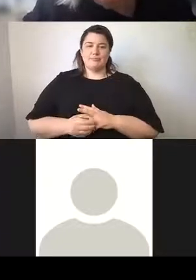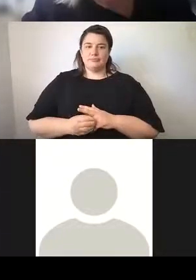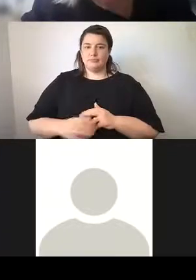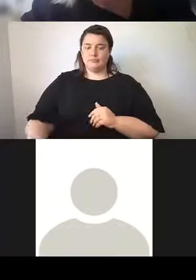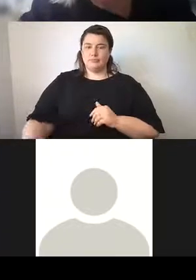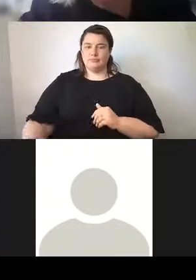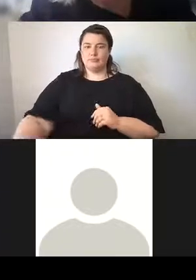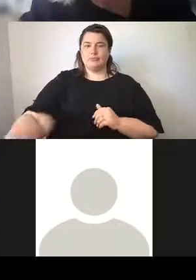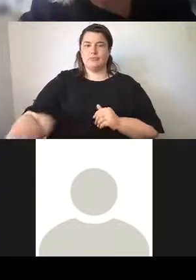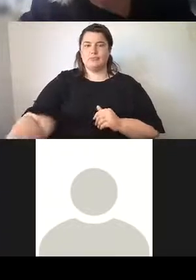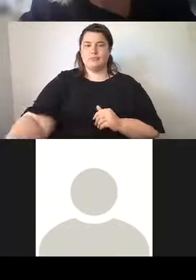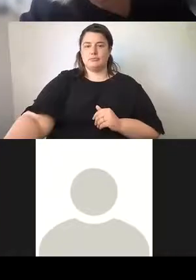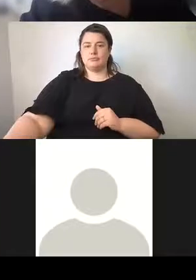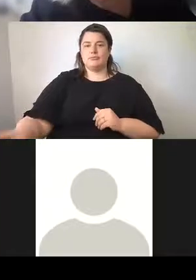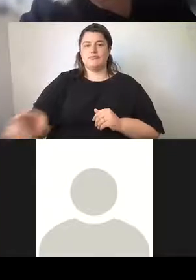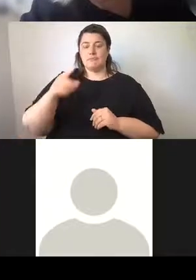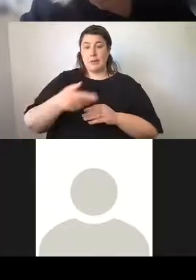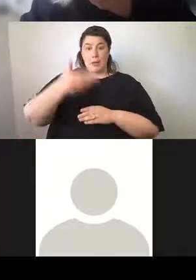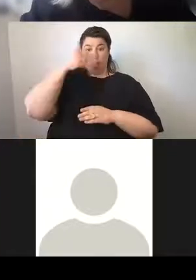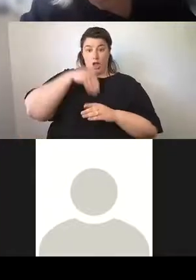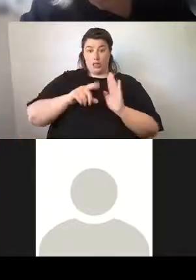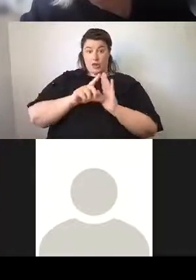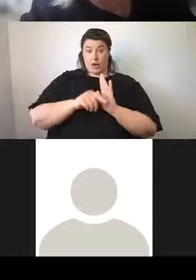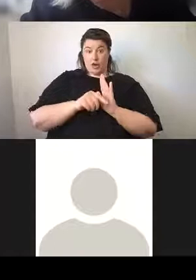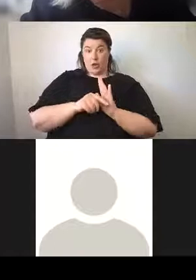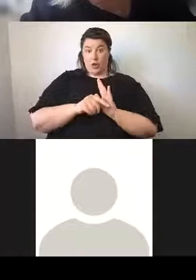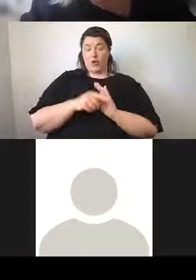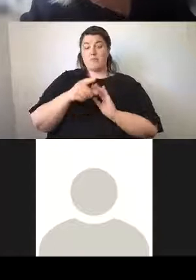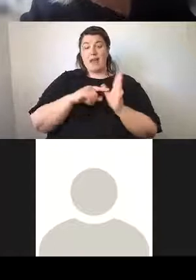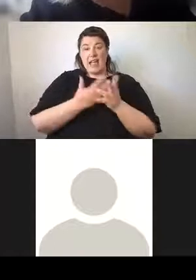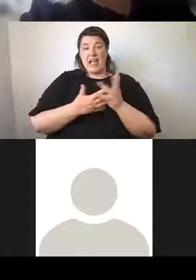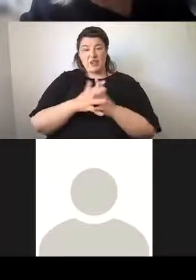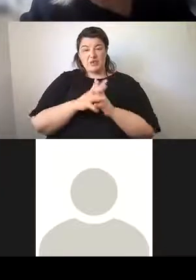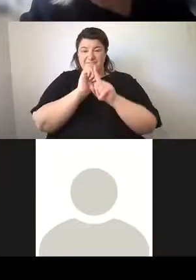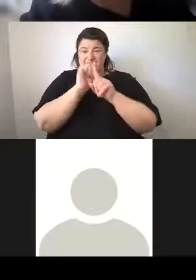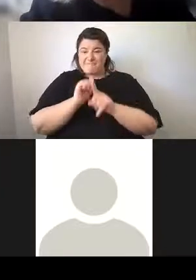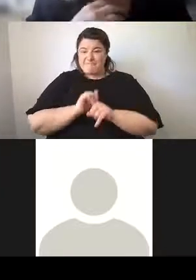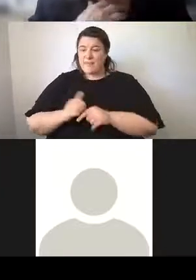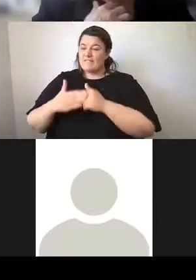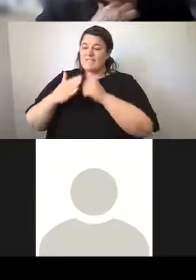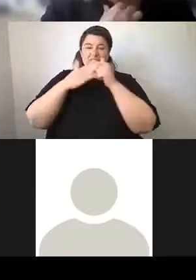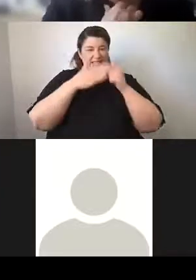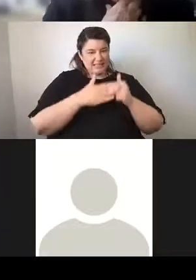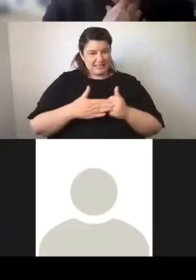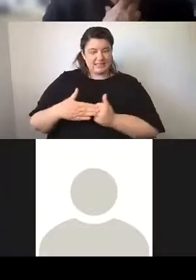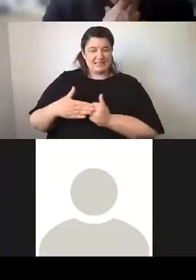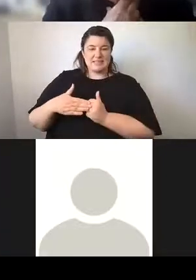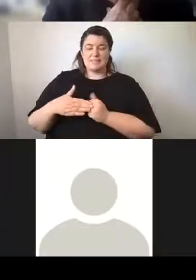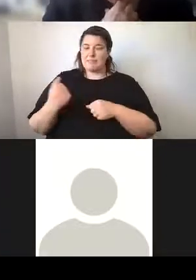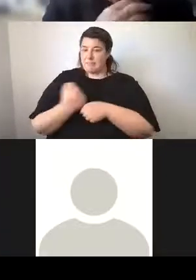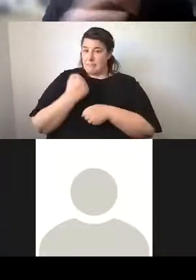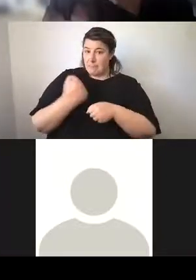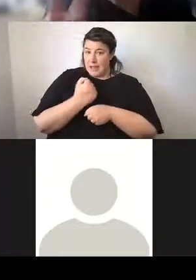clock face, is a mechanism which Andrew has completely restored, and by making reproductions